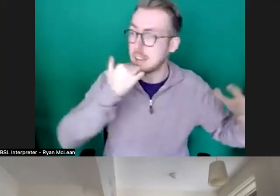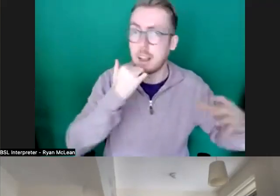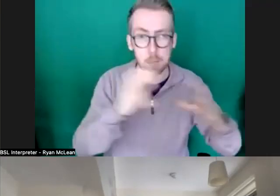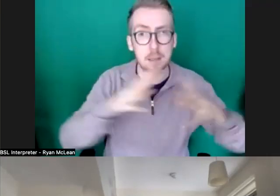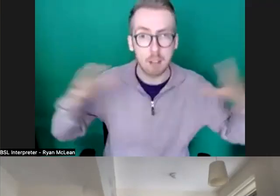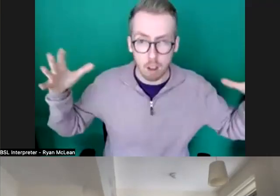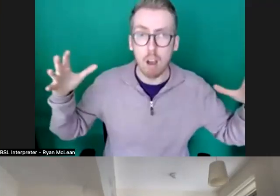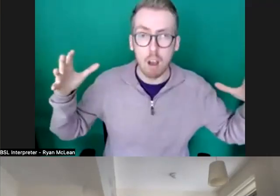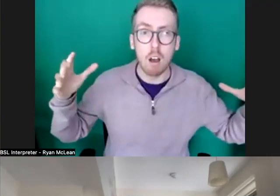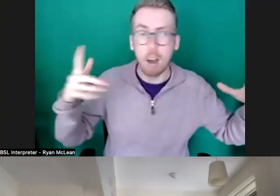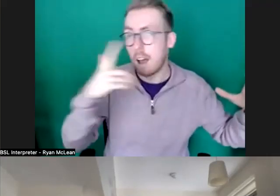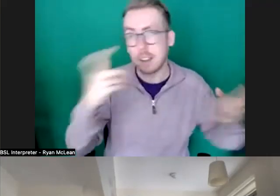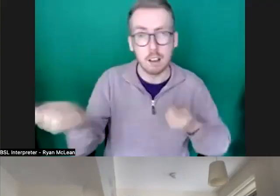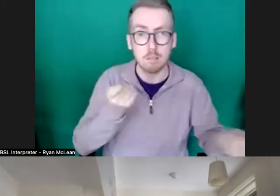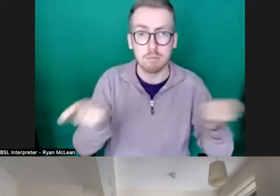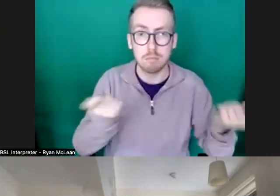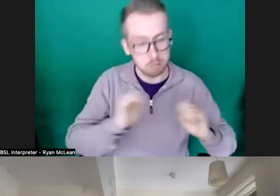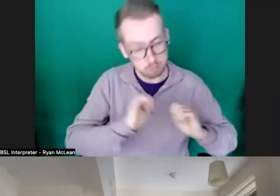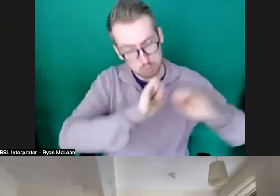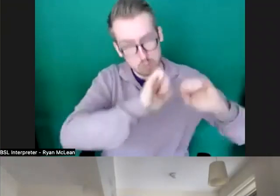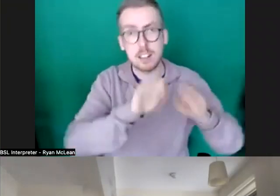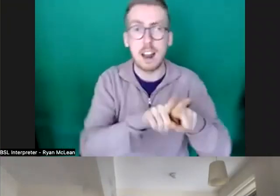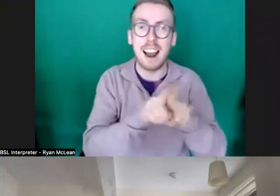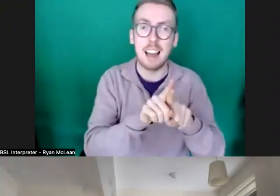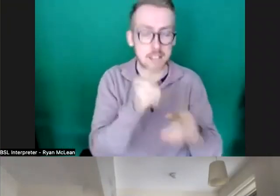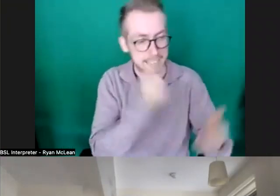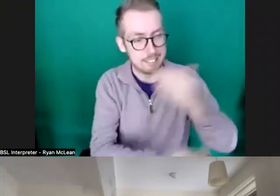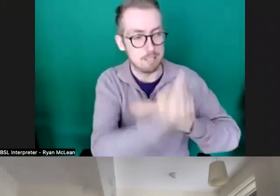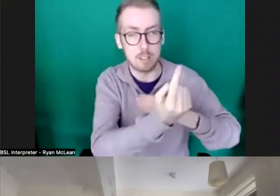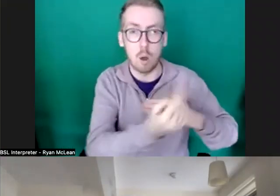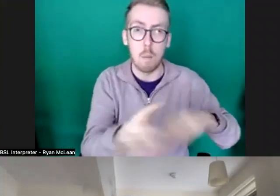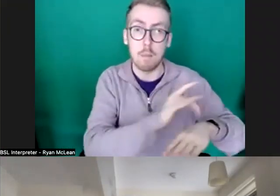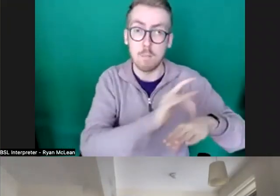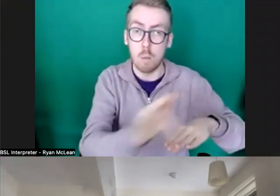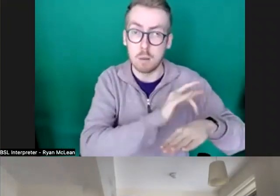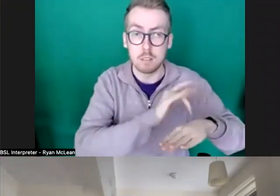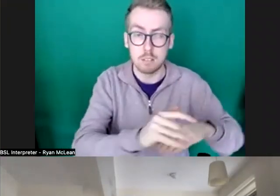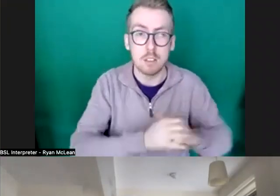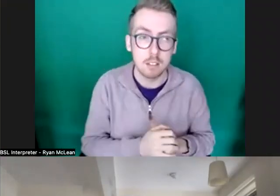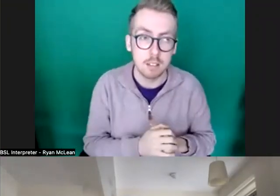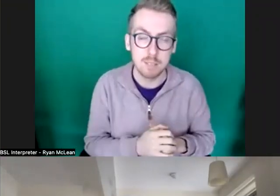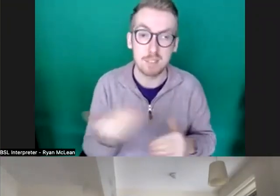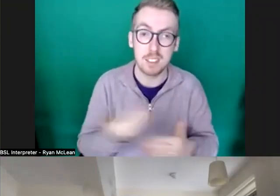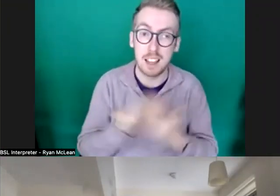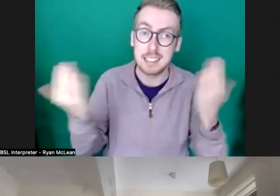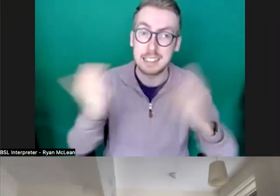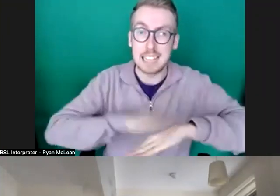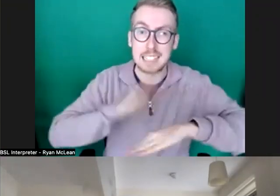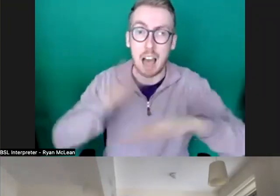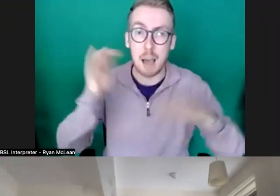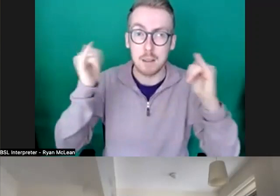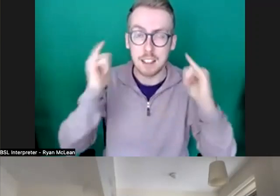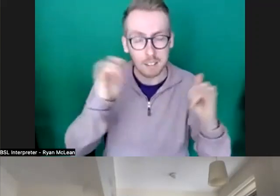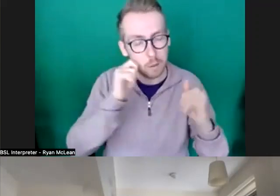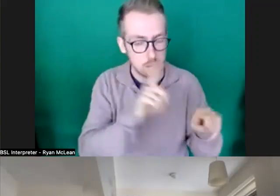can certainly kind of hold its own as a standalone performance and a lot of the daytime festivals they'll present different